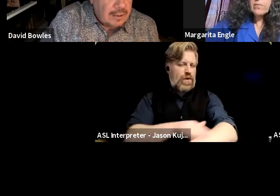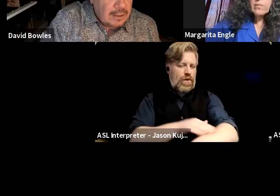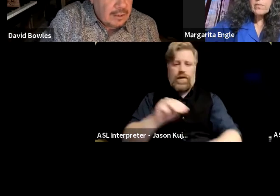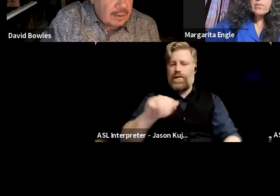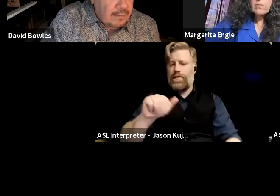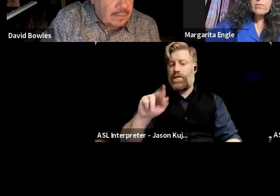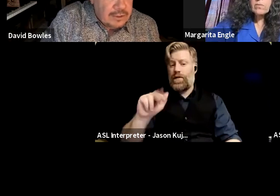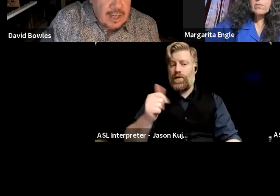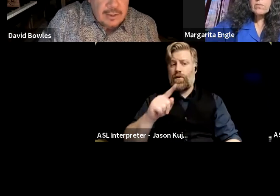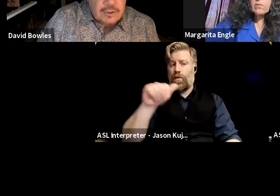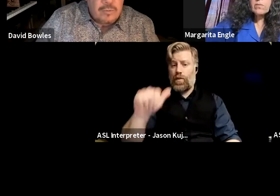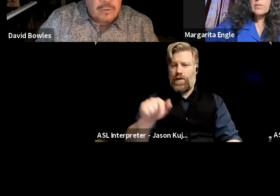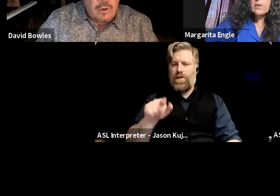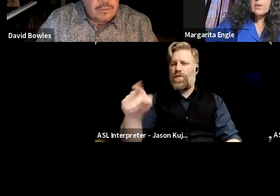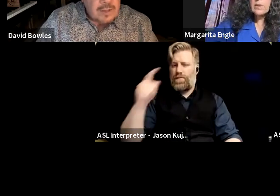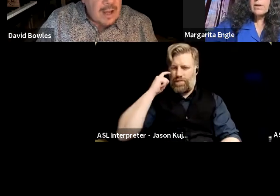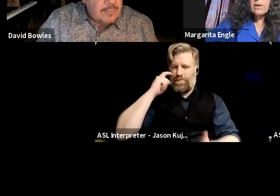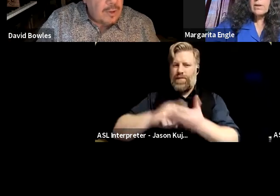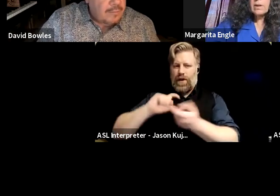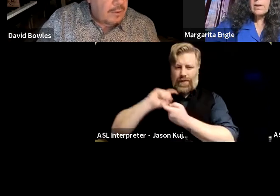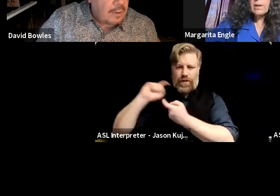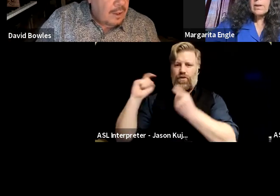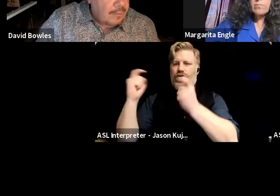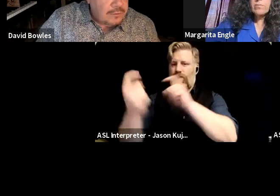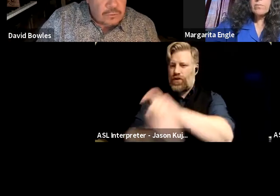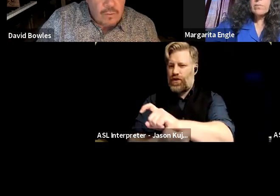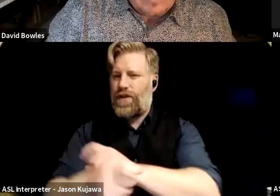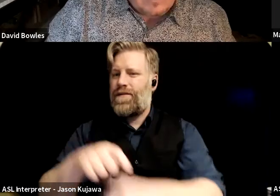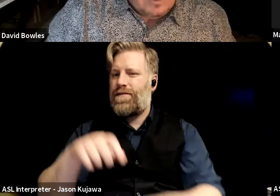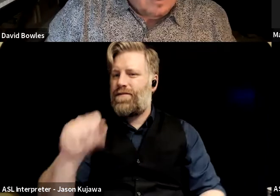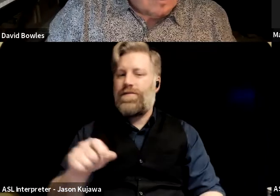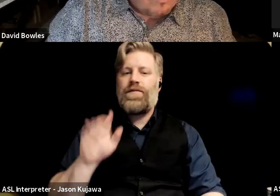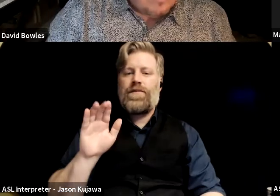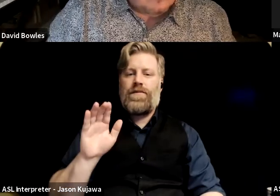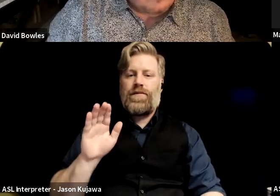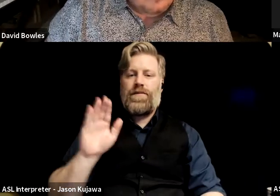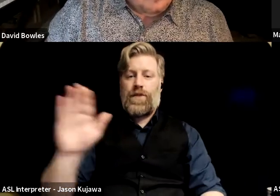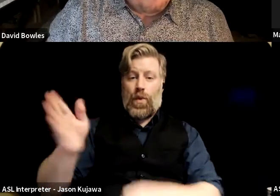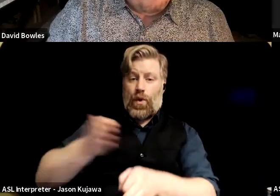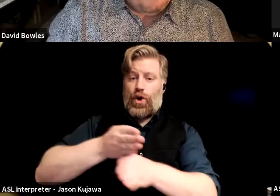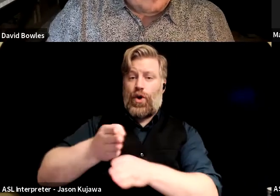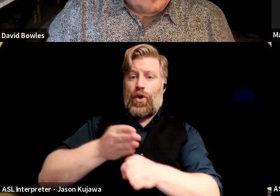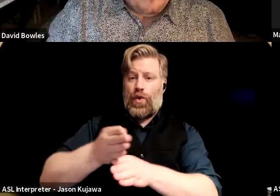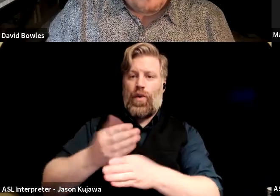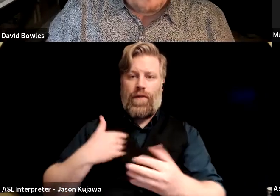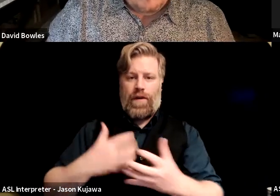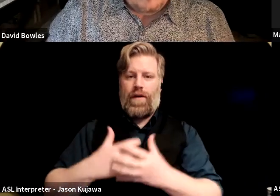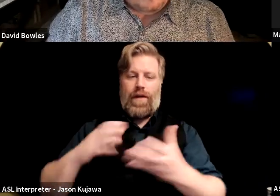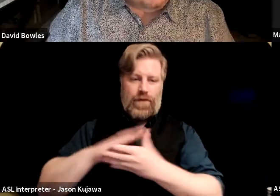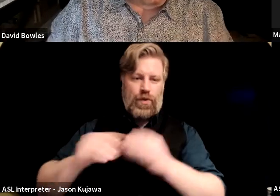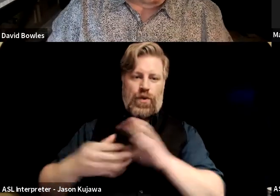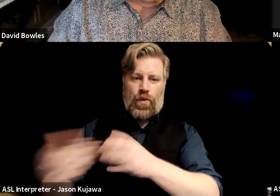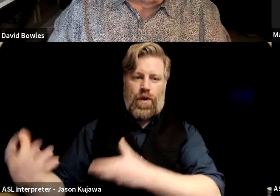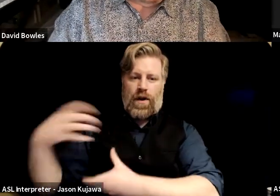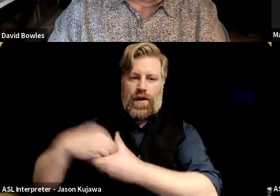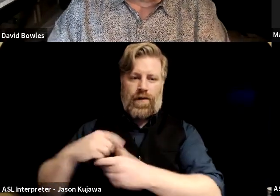seen the change over, over time, you have a a very storied, uh, career, um, but, um, you